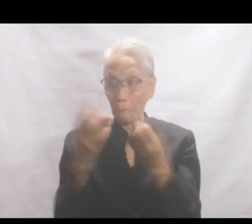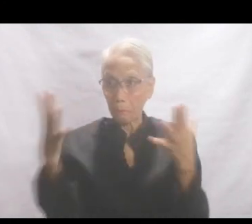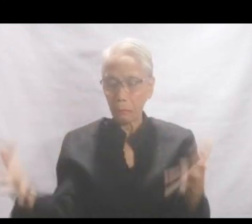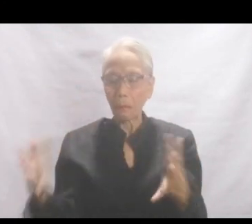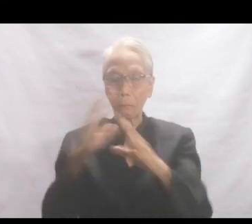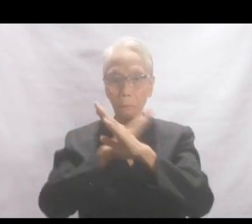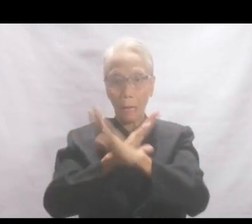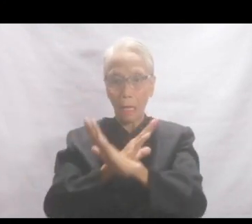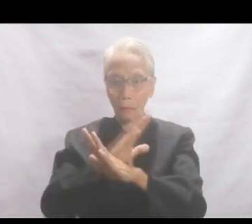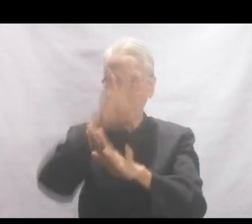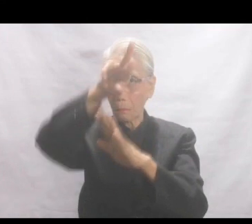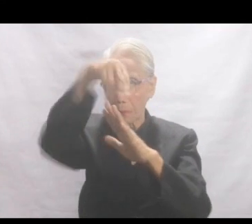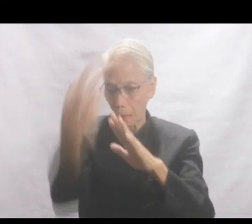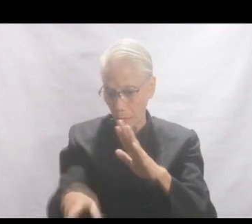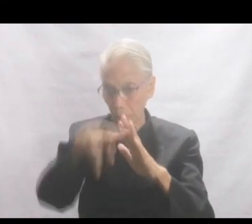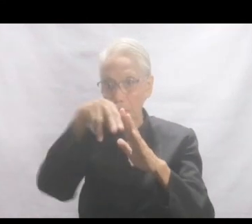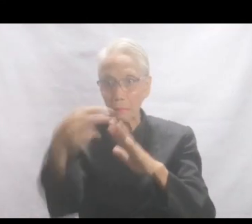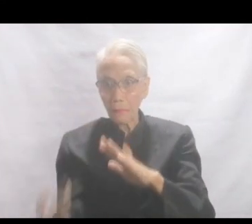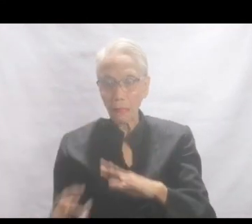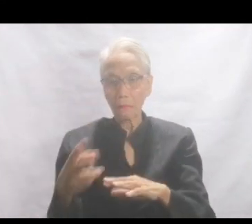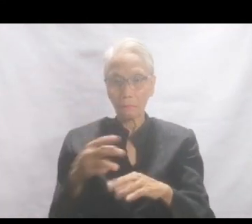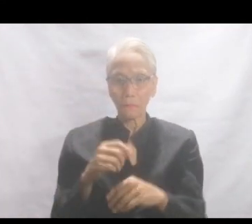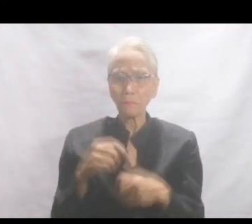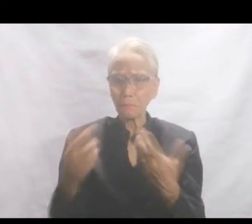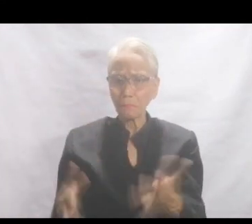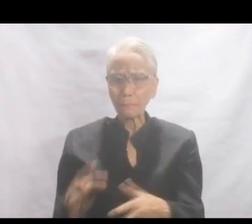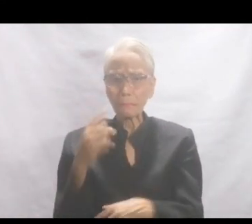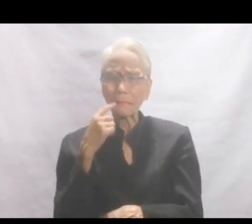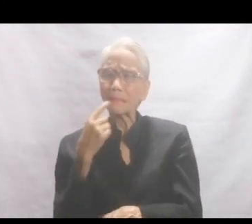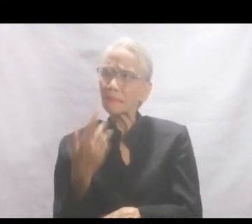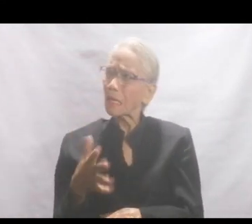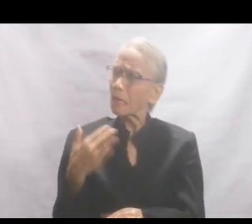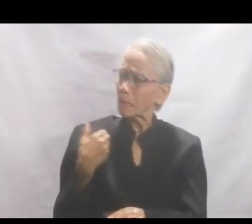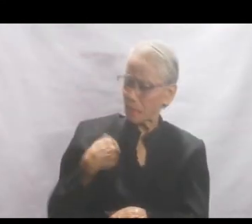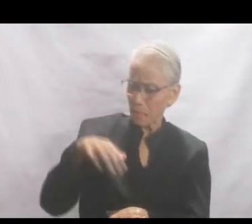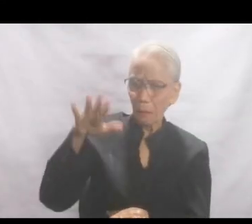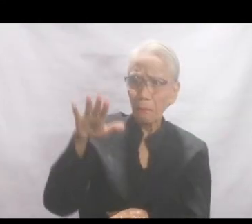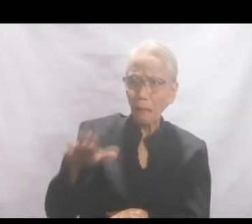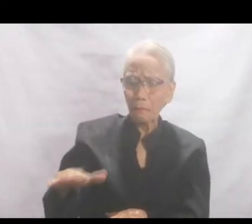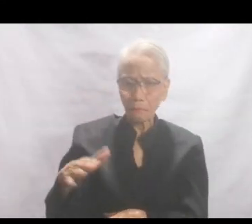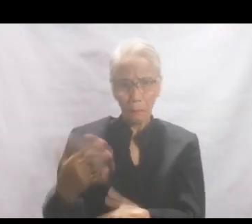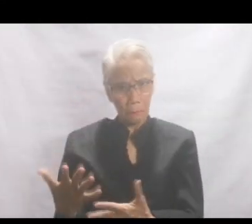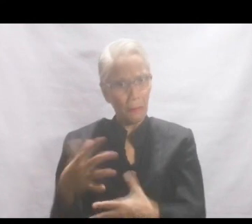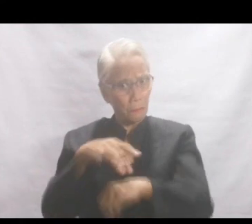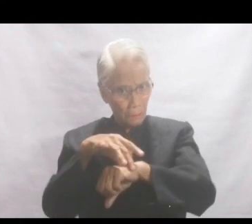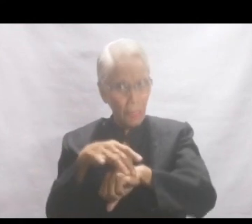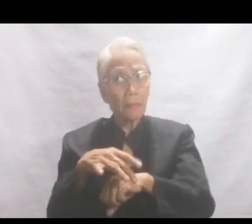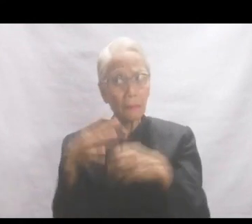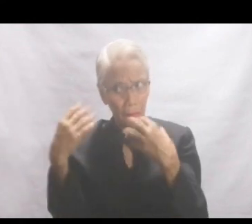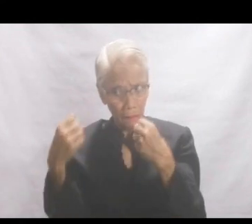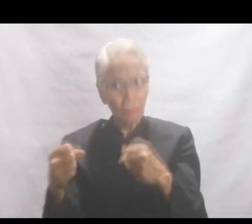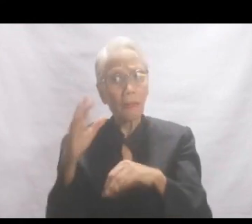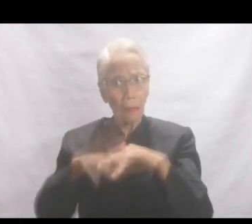block broke off and fell upon the ground. Then he cried in his wrath, Is a mere child of earth mightier than a